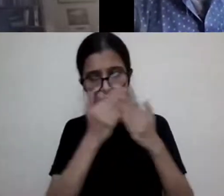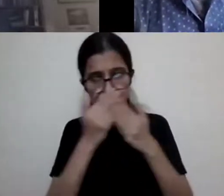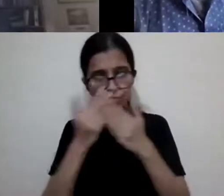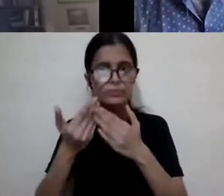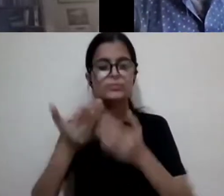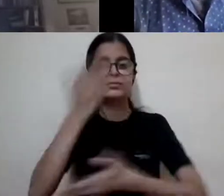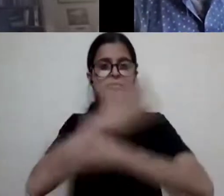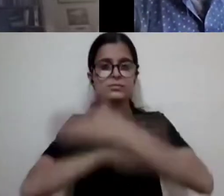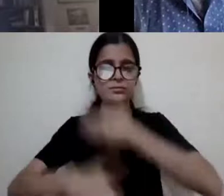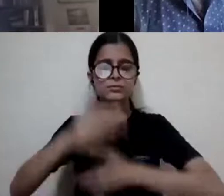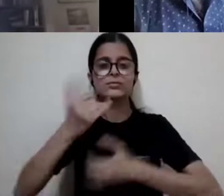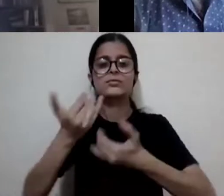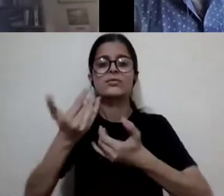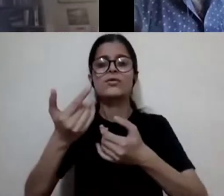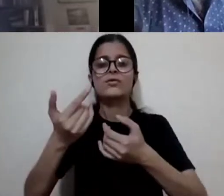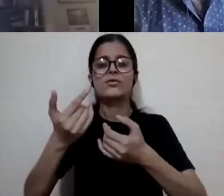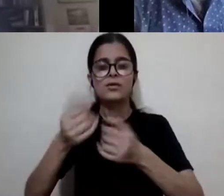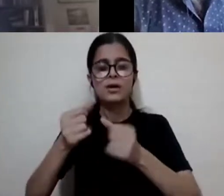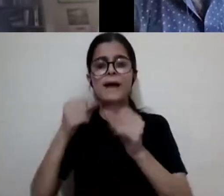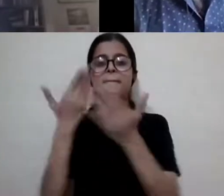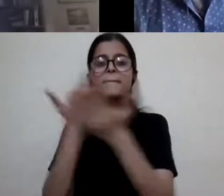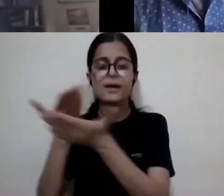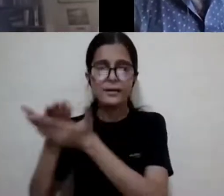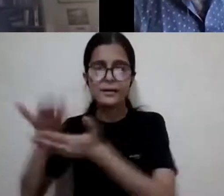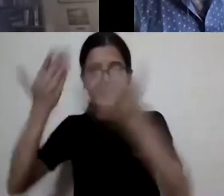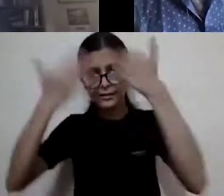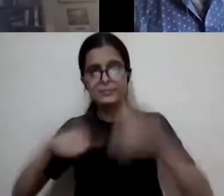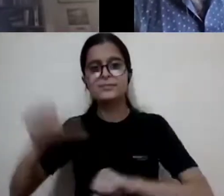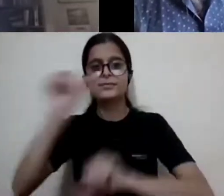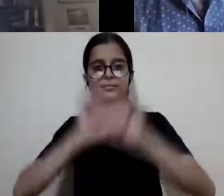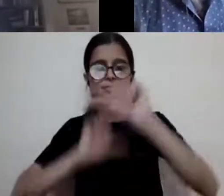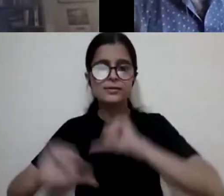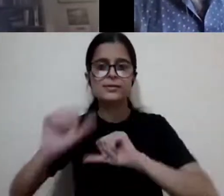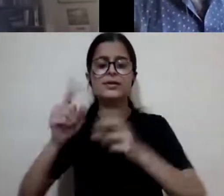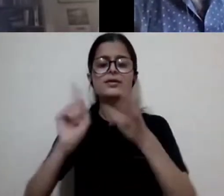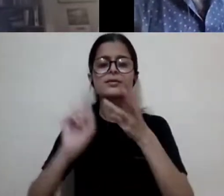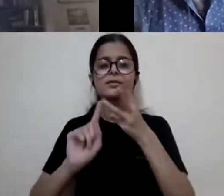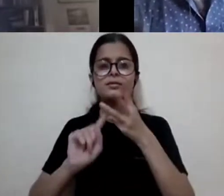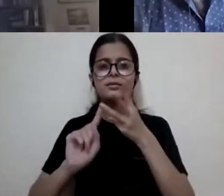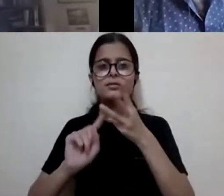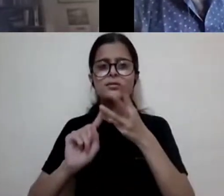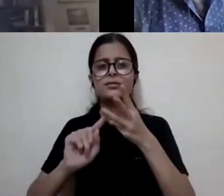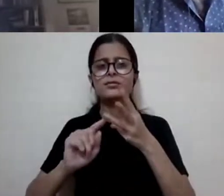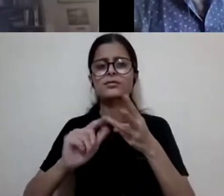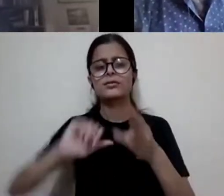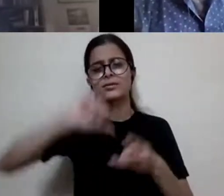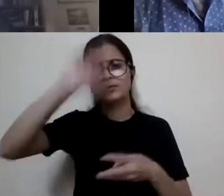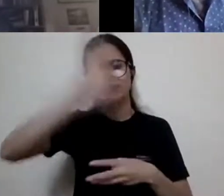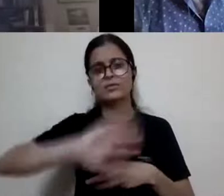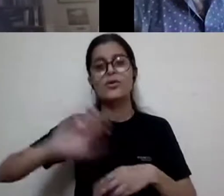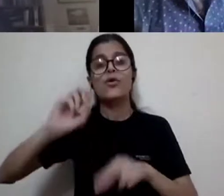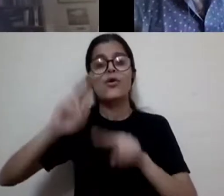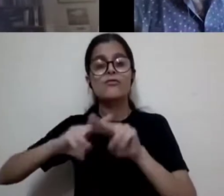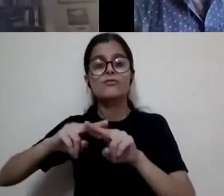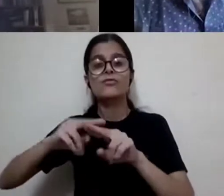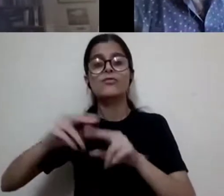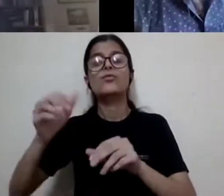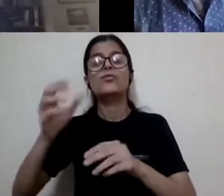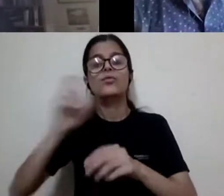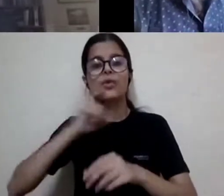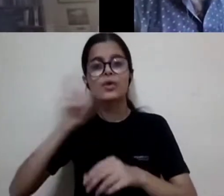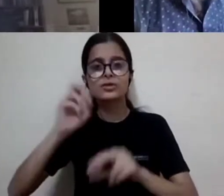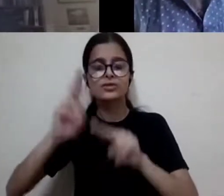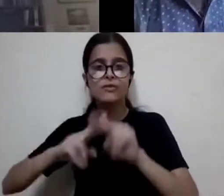Development in the School of Applied Health Sciences. The third one is at the University of Illinois College of Medicine of Medical